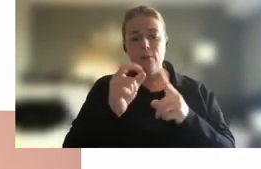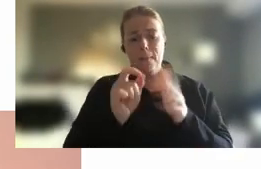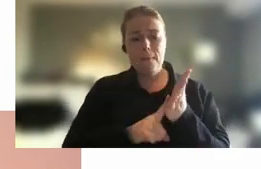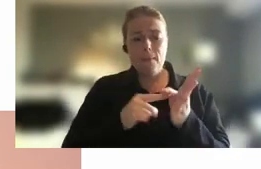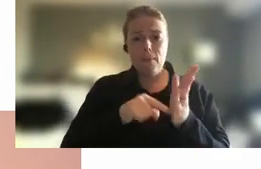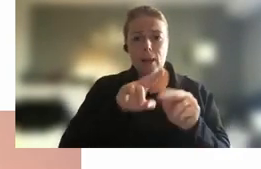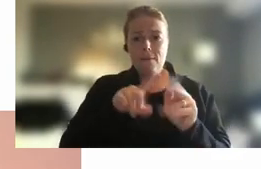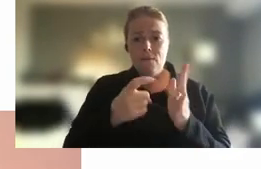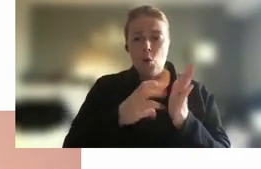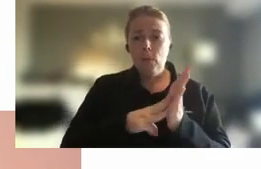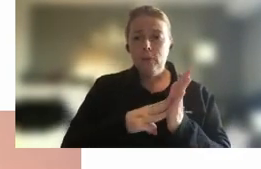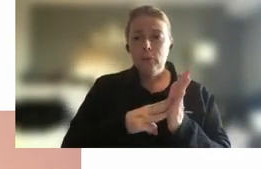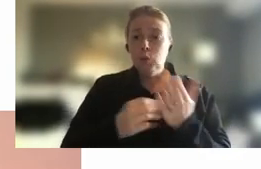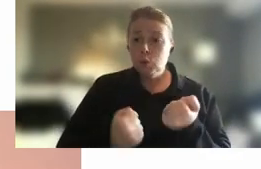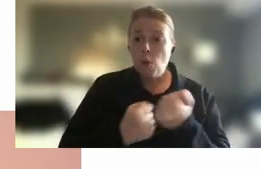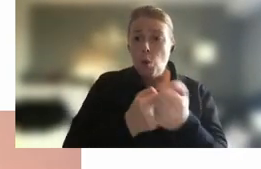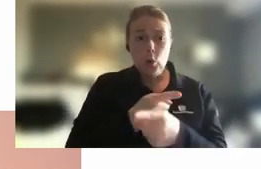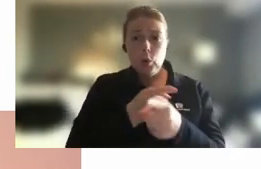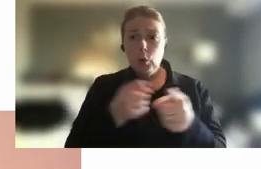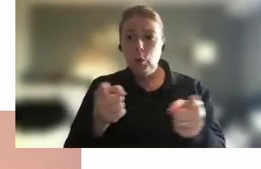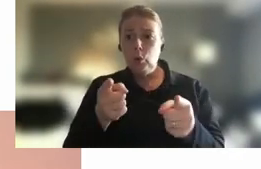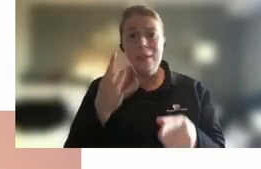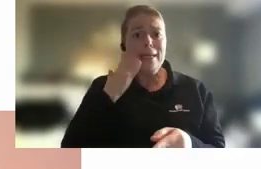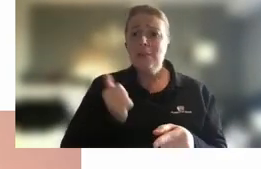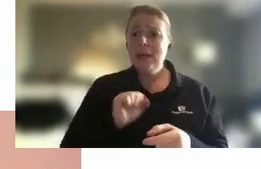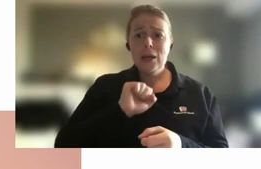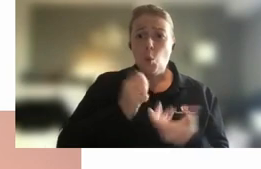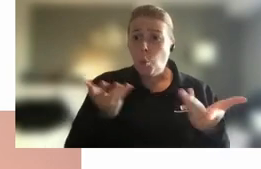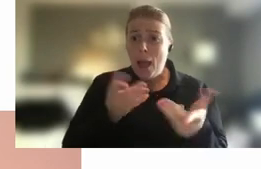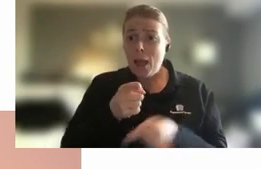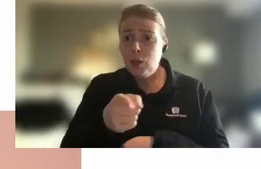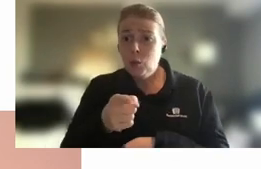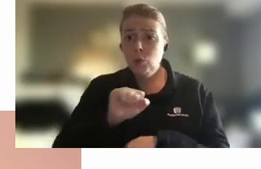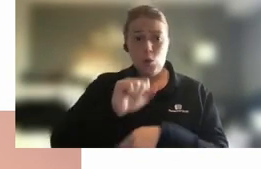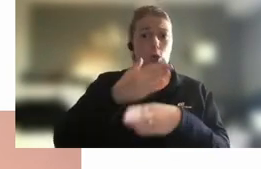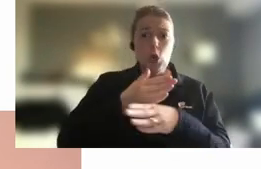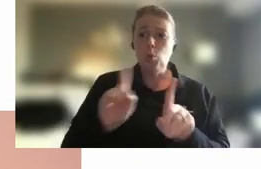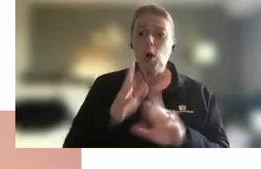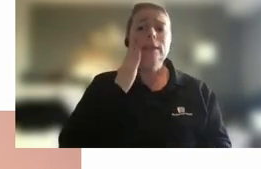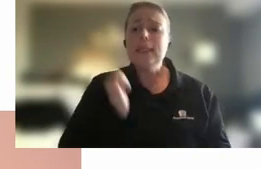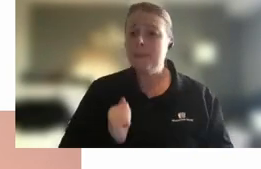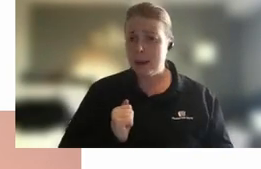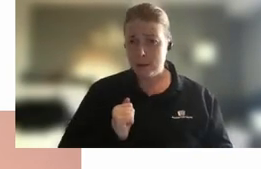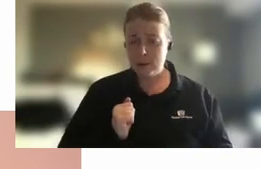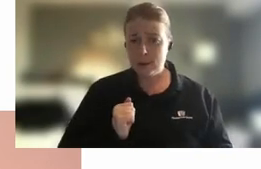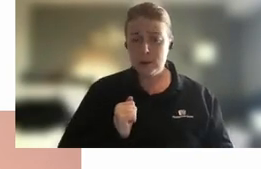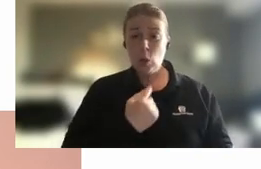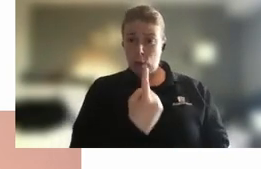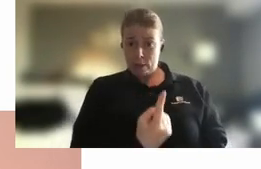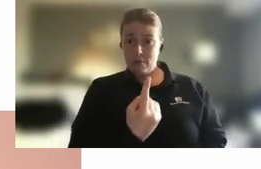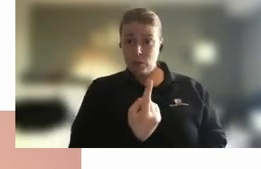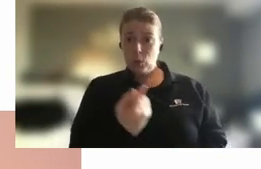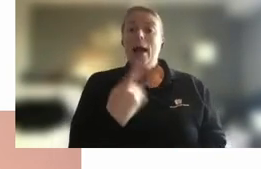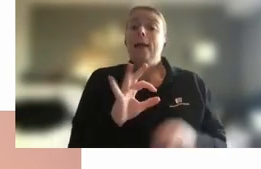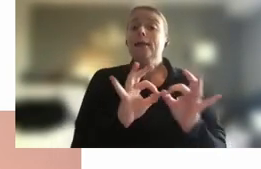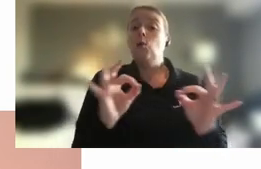wherever they are for whatever their job is and trying to get better over time both individually but also as organizations to be